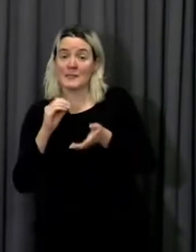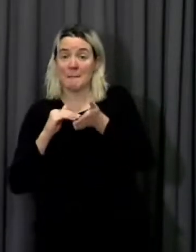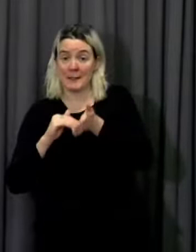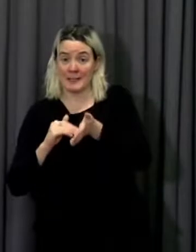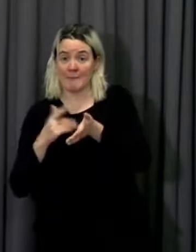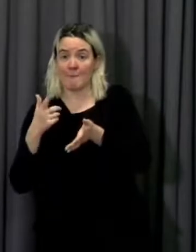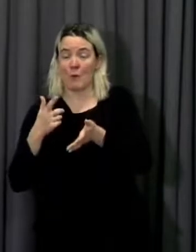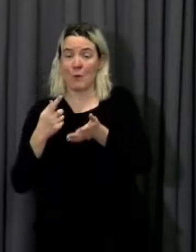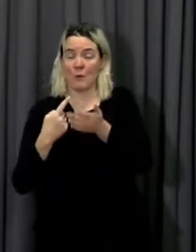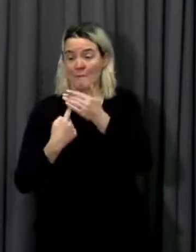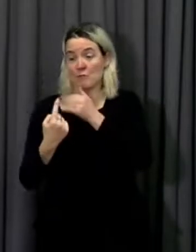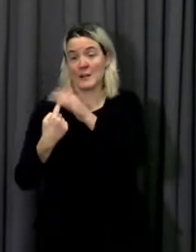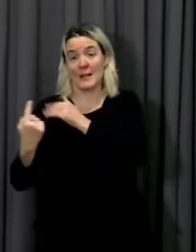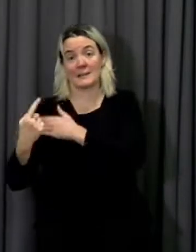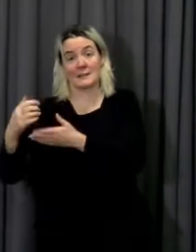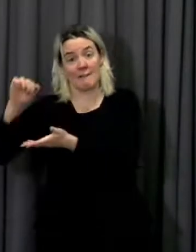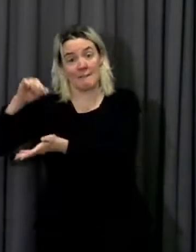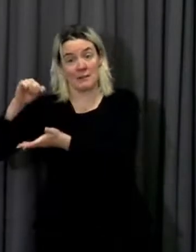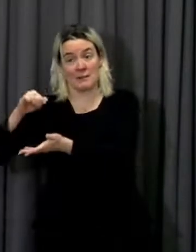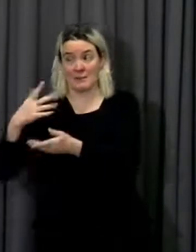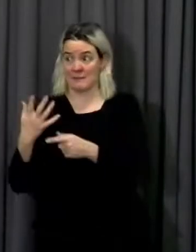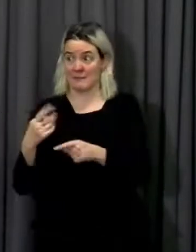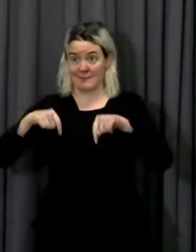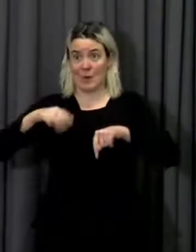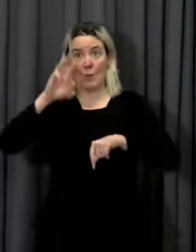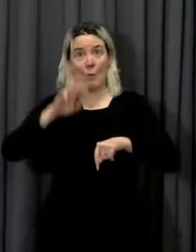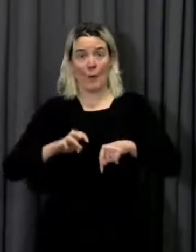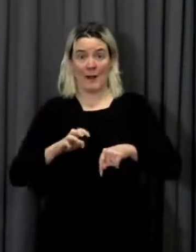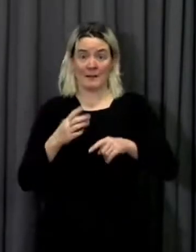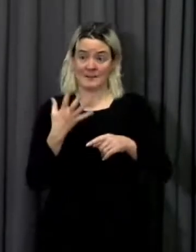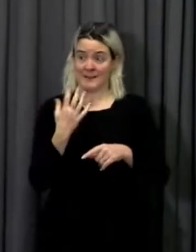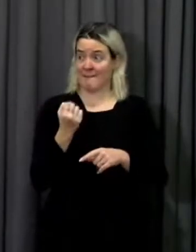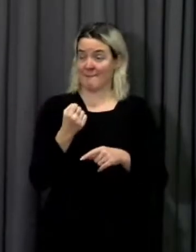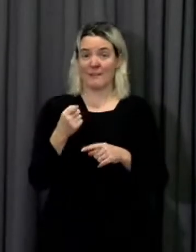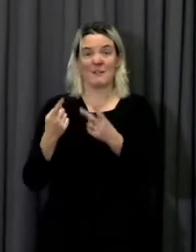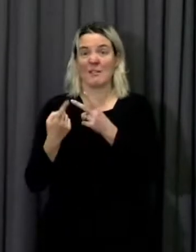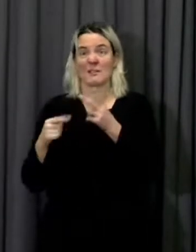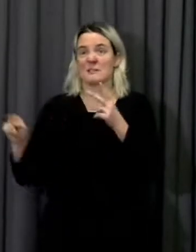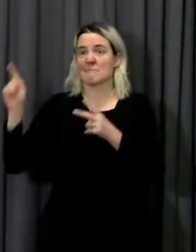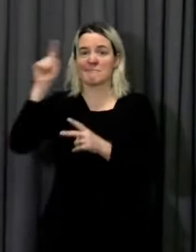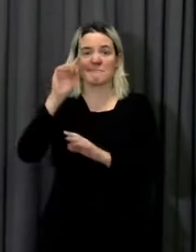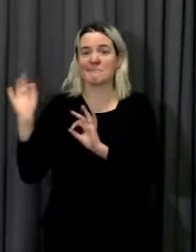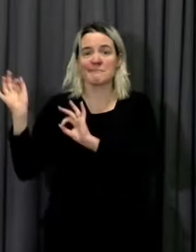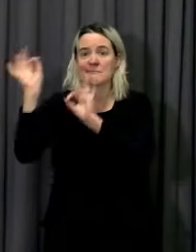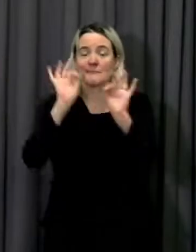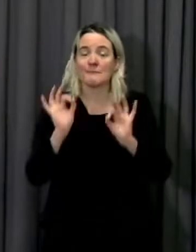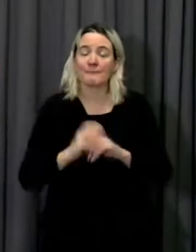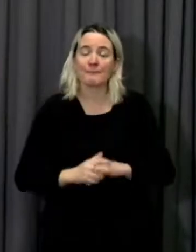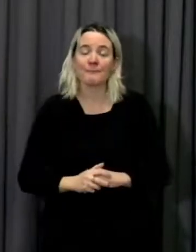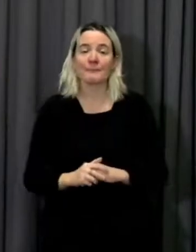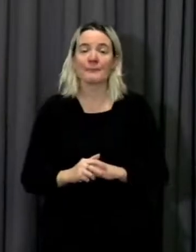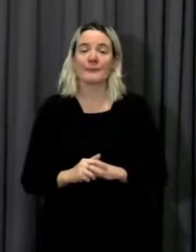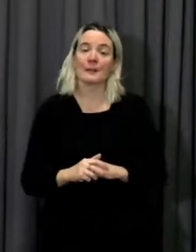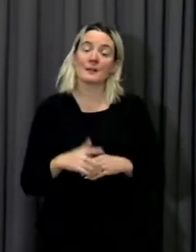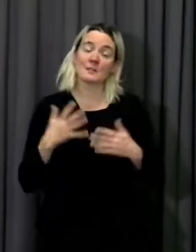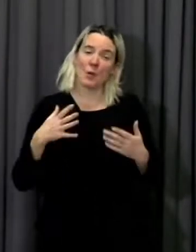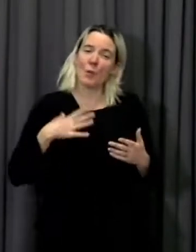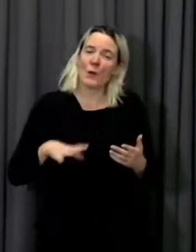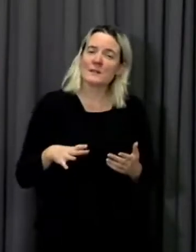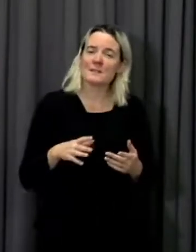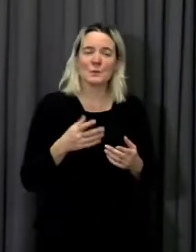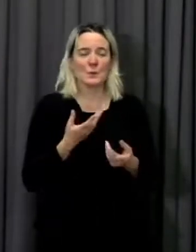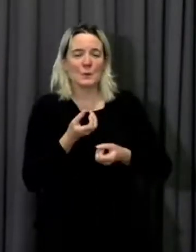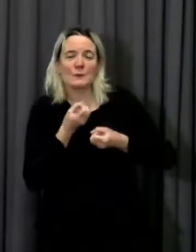Fund, which is unique to Wales. I wanted to share a couple of examples with you today about how this funding is